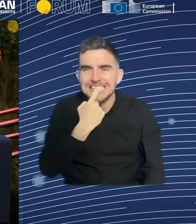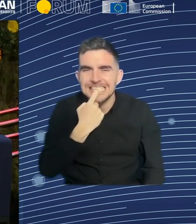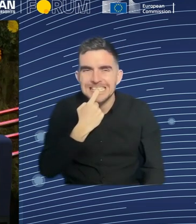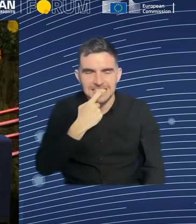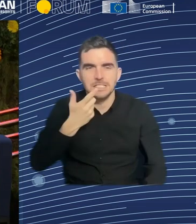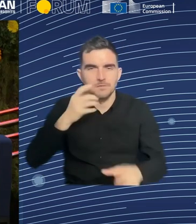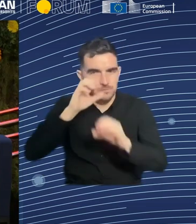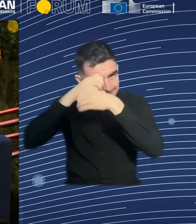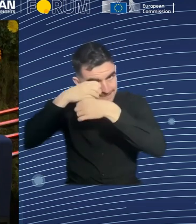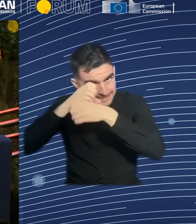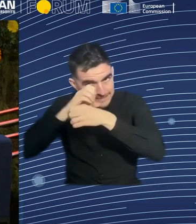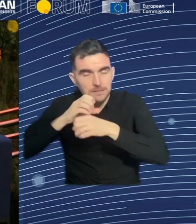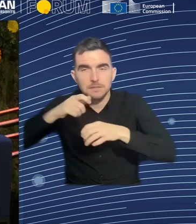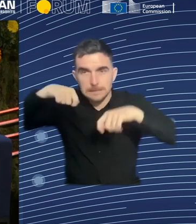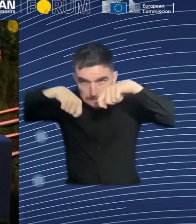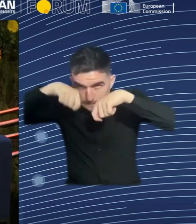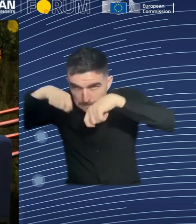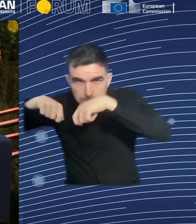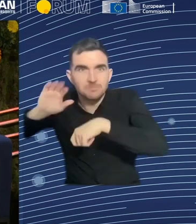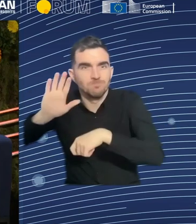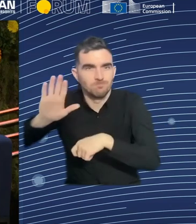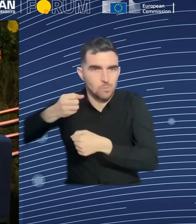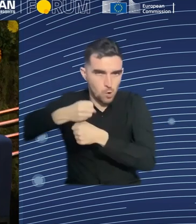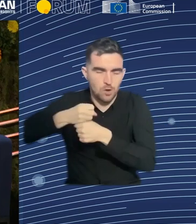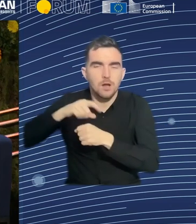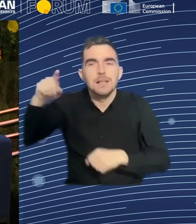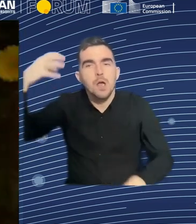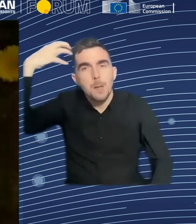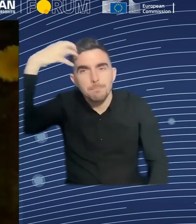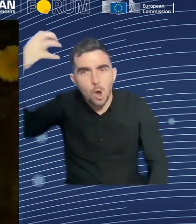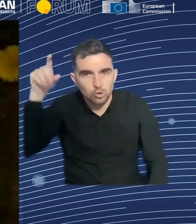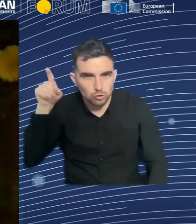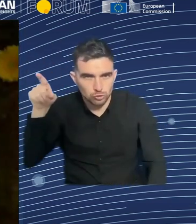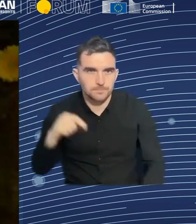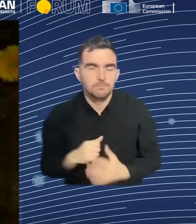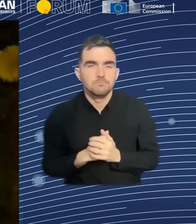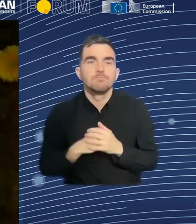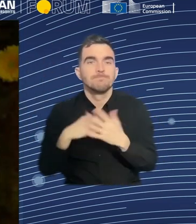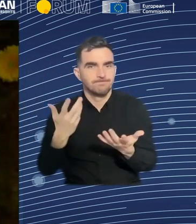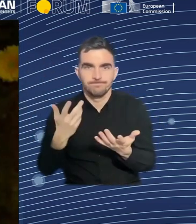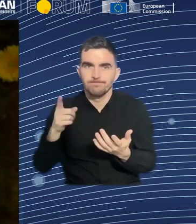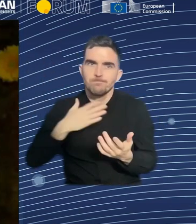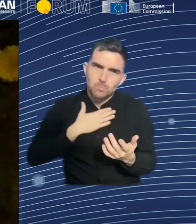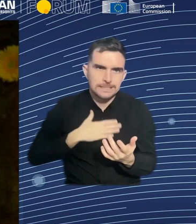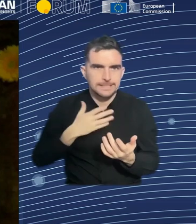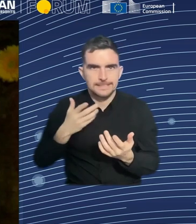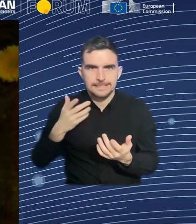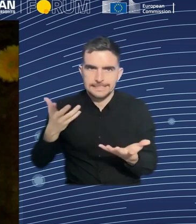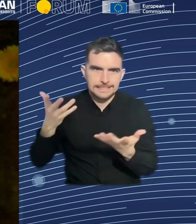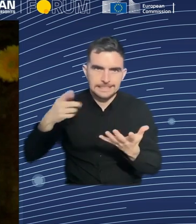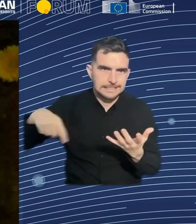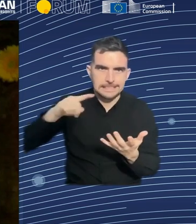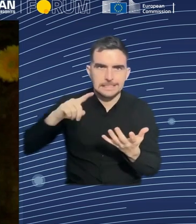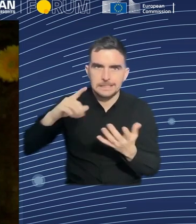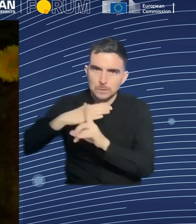the biggest customer wanted digitalization tool. And then she didn't know what to do. It